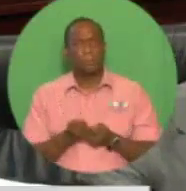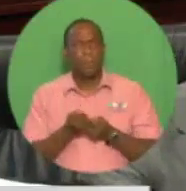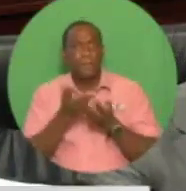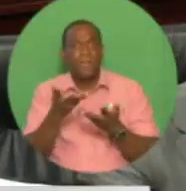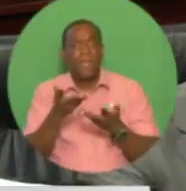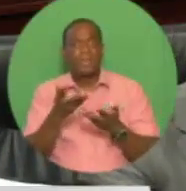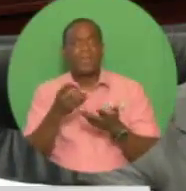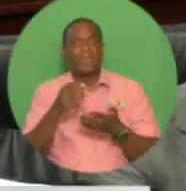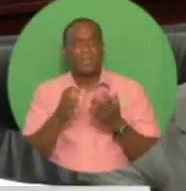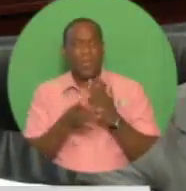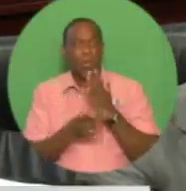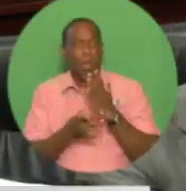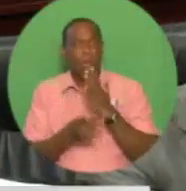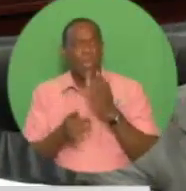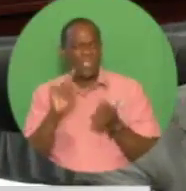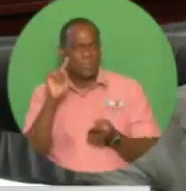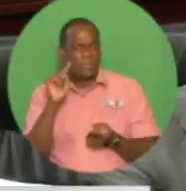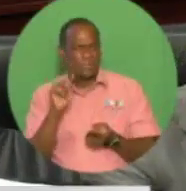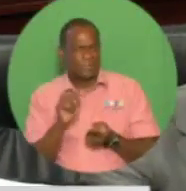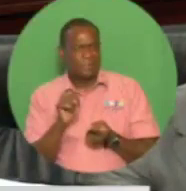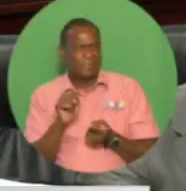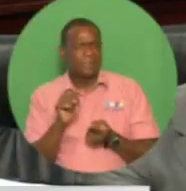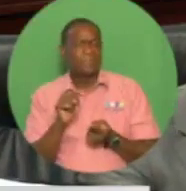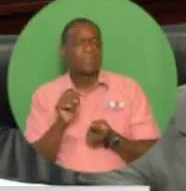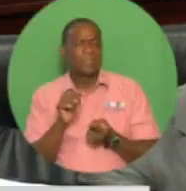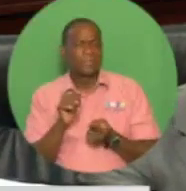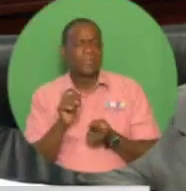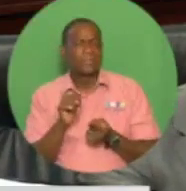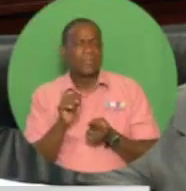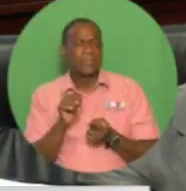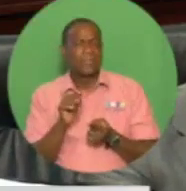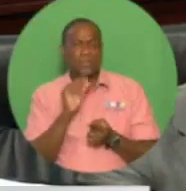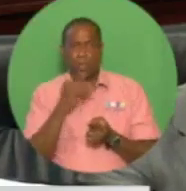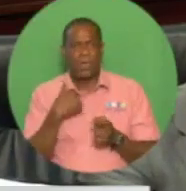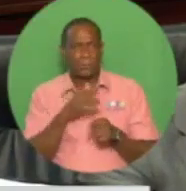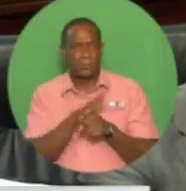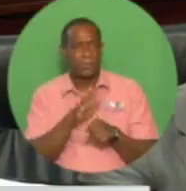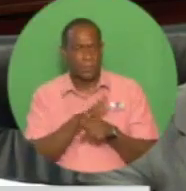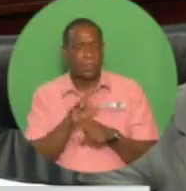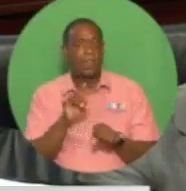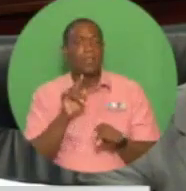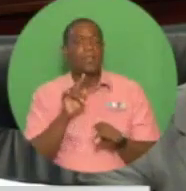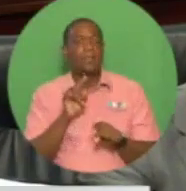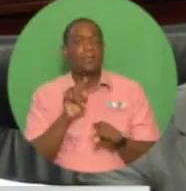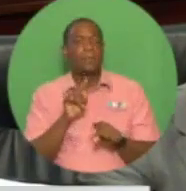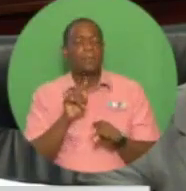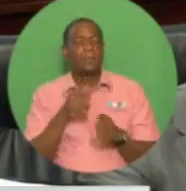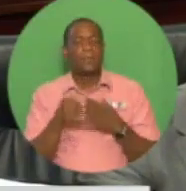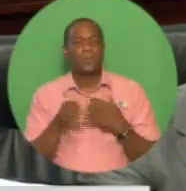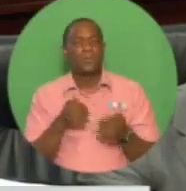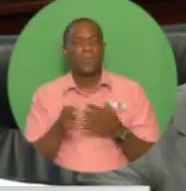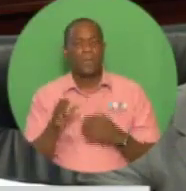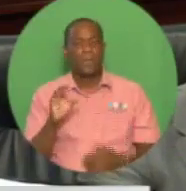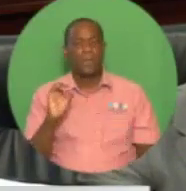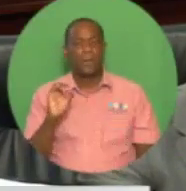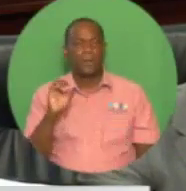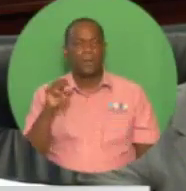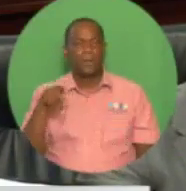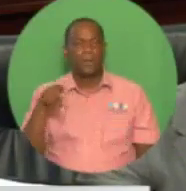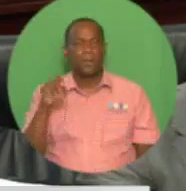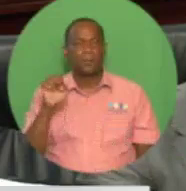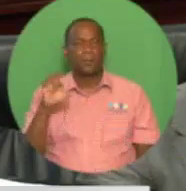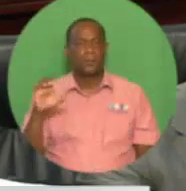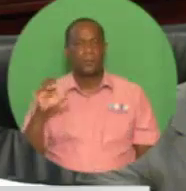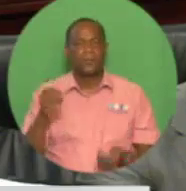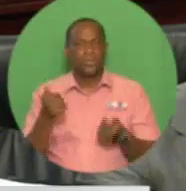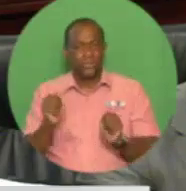upwards this year, despite the decision of OPEC and non-OPEC oil producers to raise oil production by